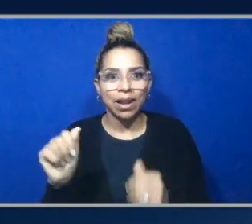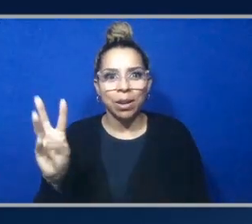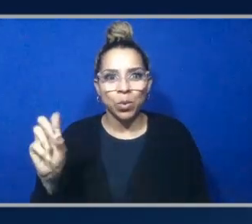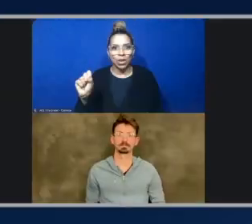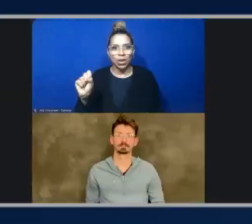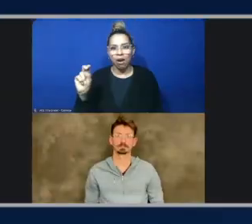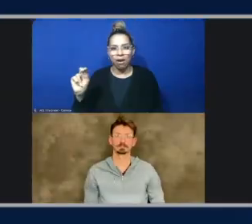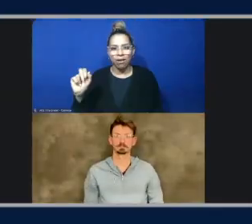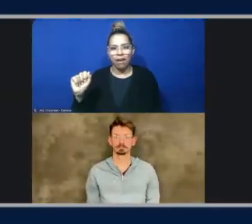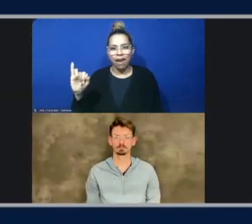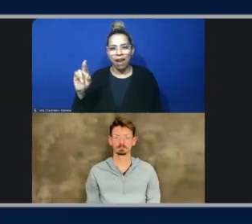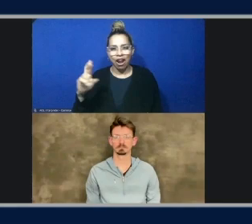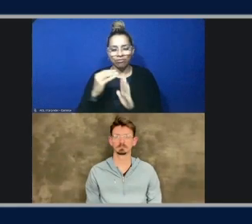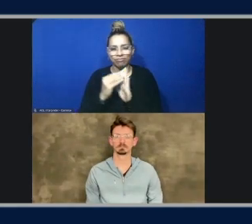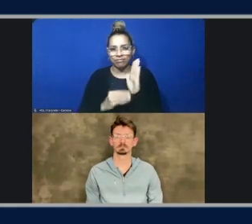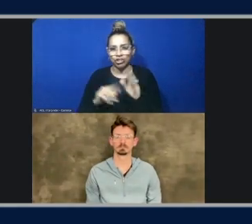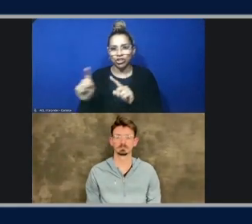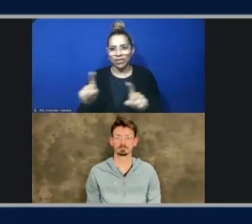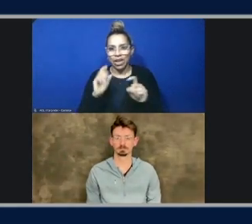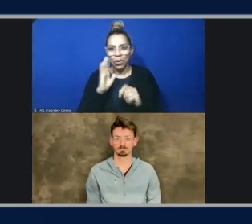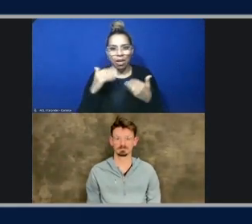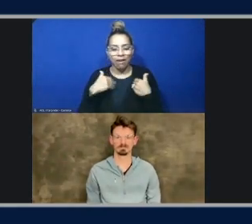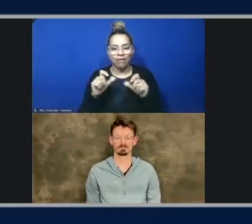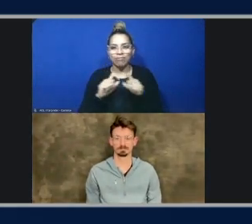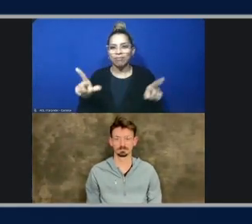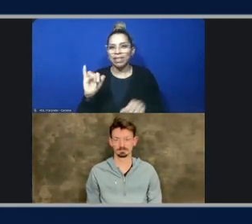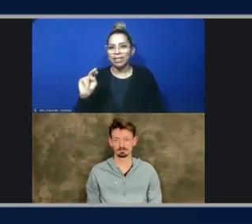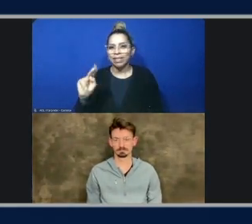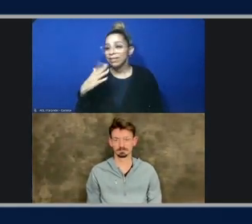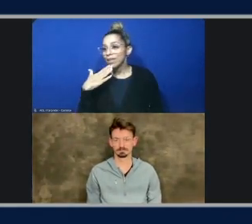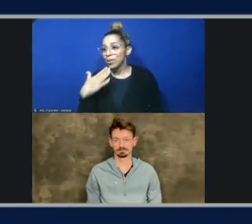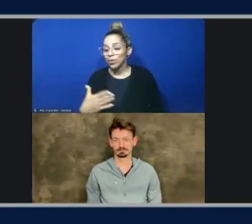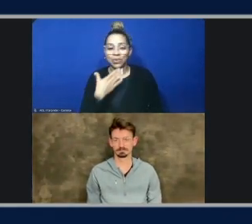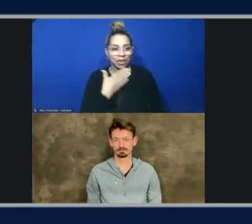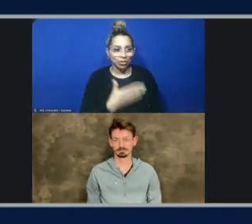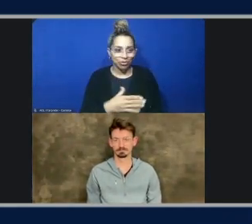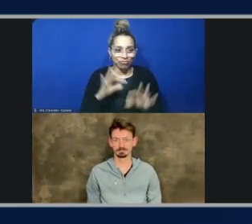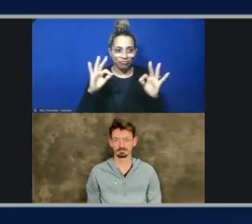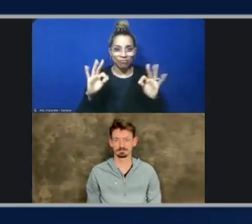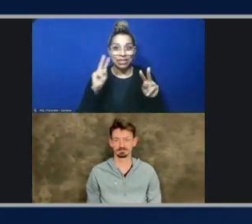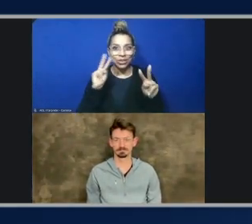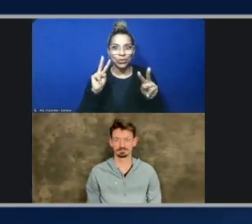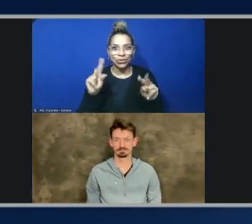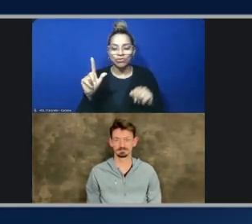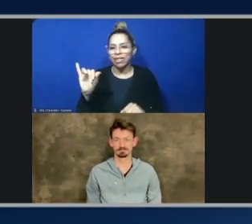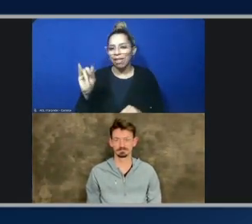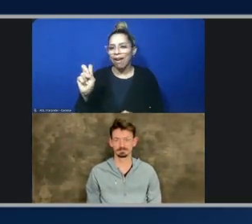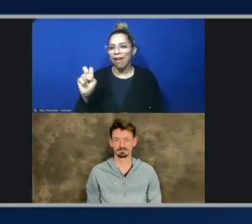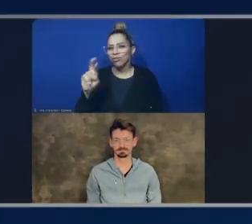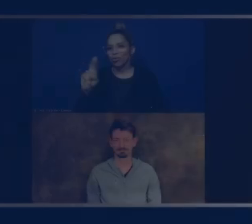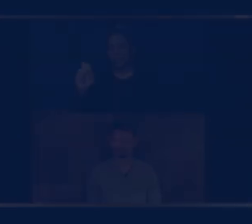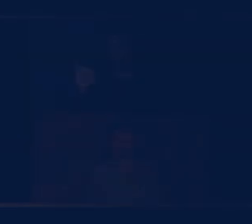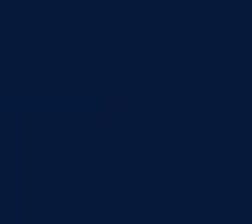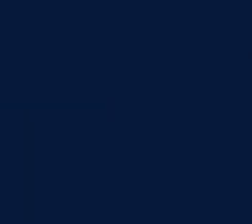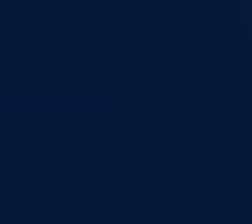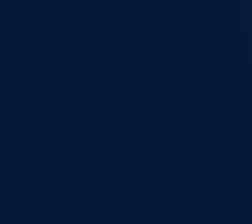the survey. We'll have a link in the chat. Thank you, Ivan. Thank you, Aaron. Stay tuned, everyone, for more live from AWS reInvent 2024 in Las Vegas.